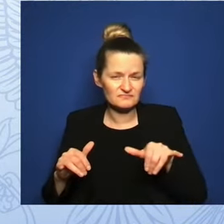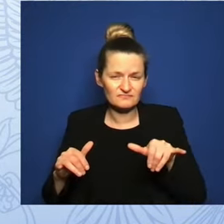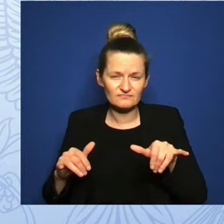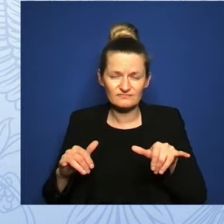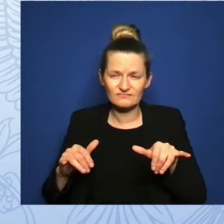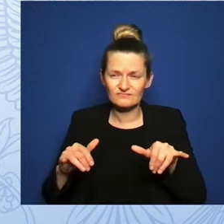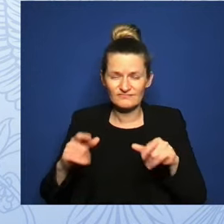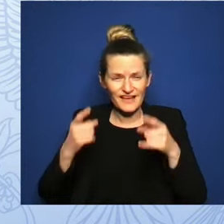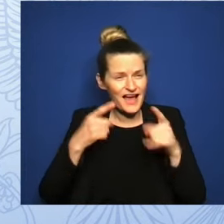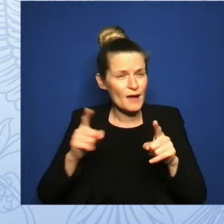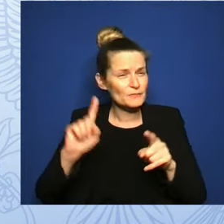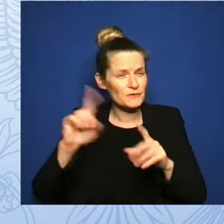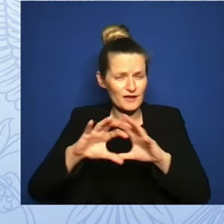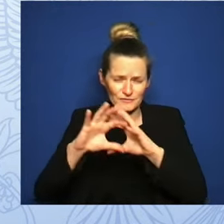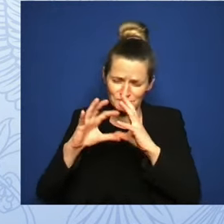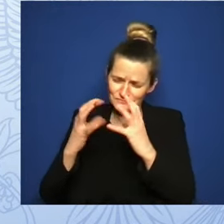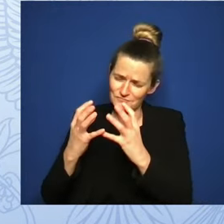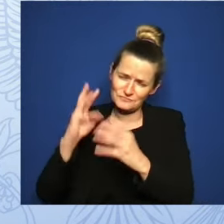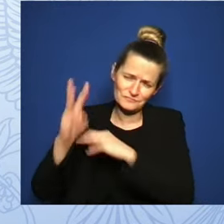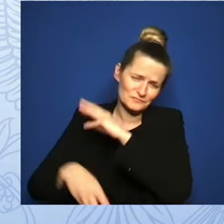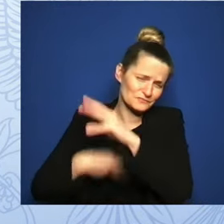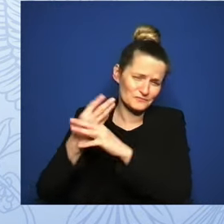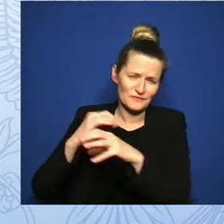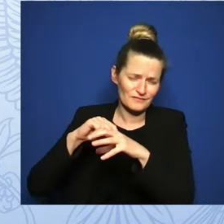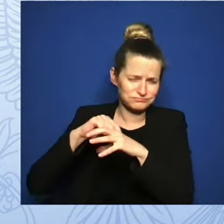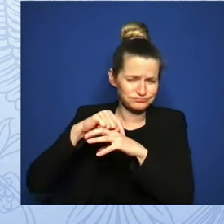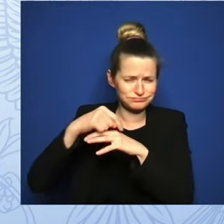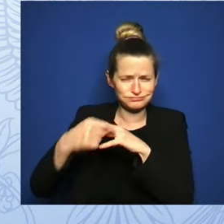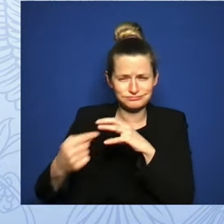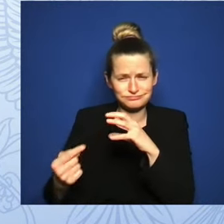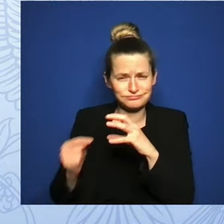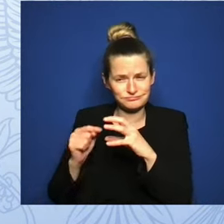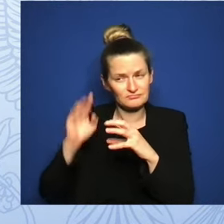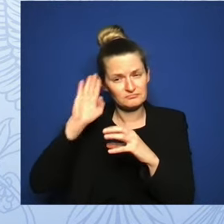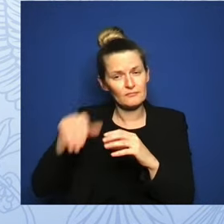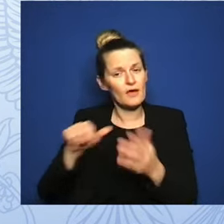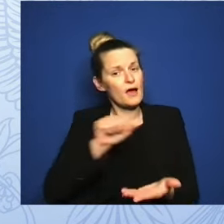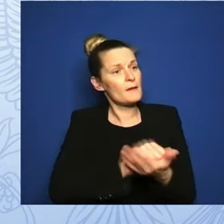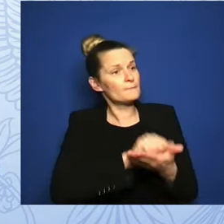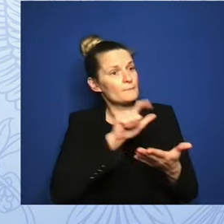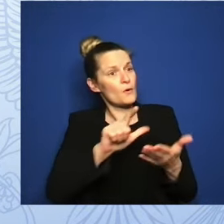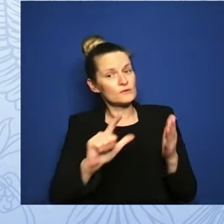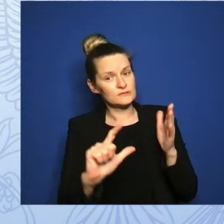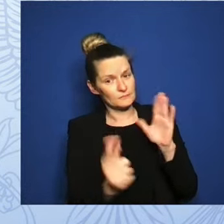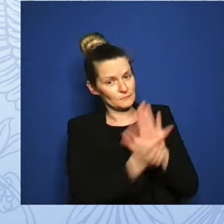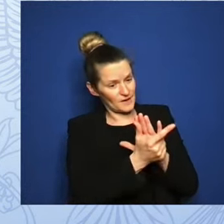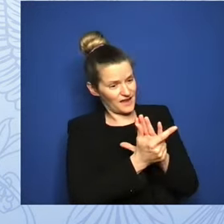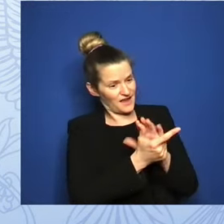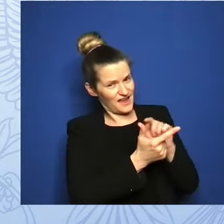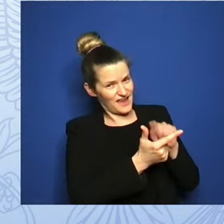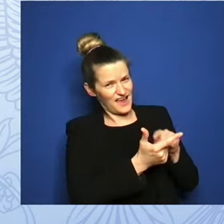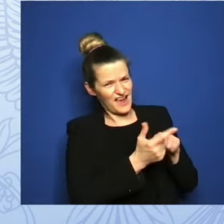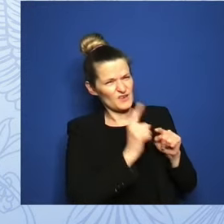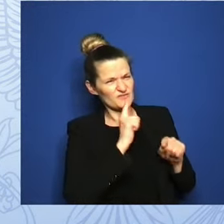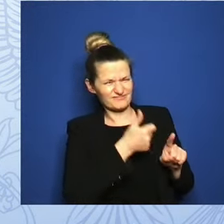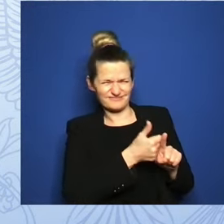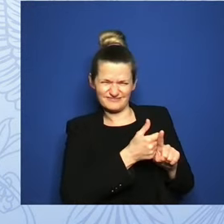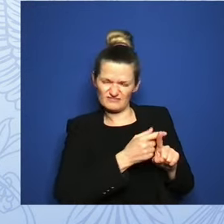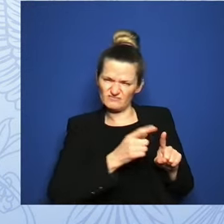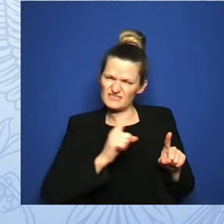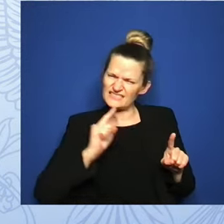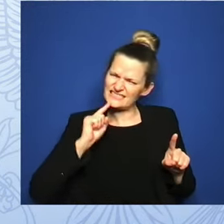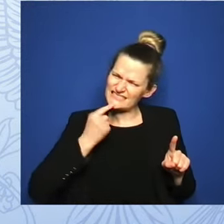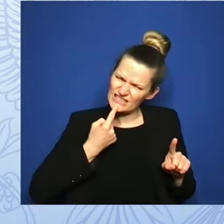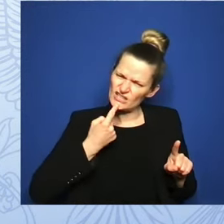already know, that these abortion bans, these extreme laws stand between, as you just said, women and their doctors and